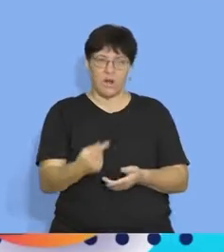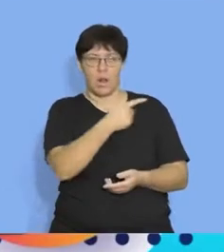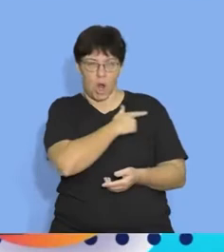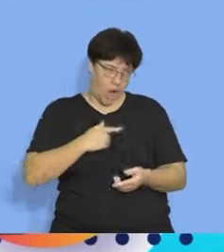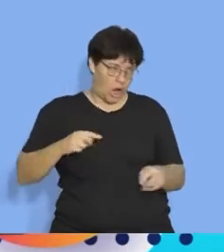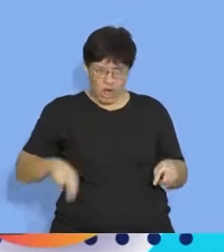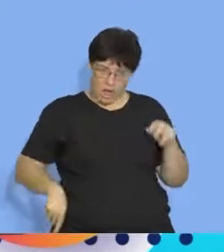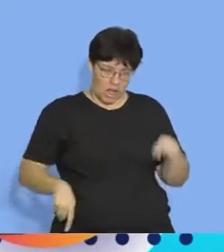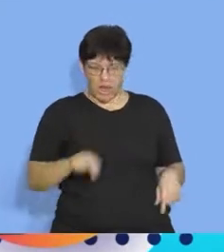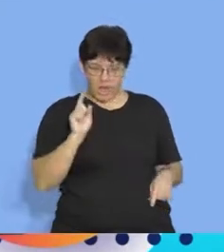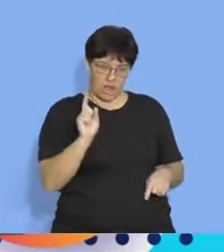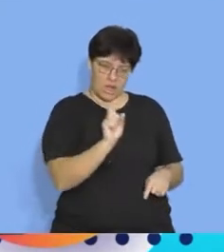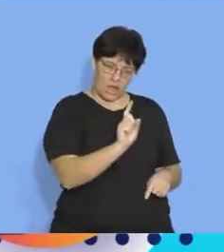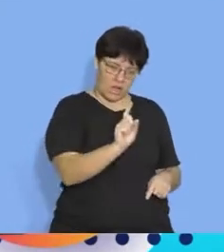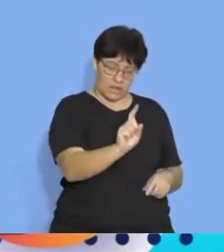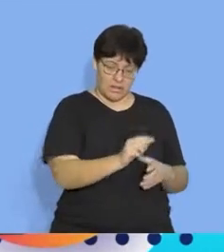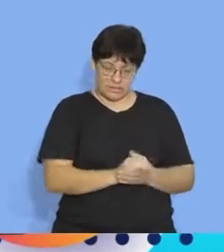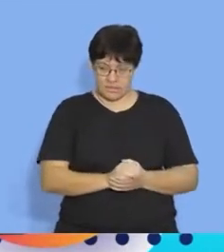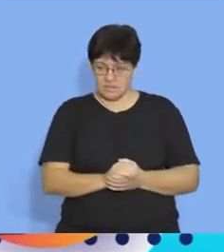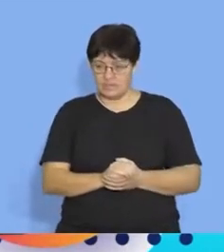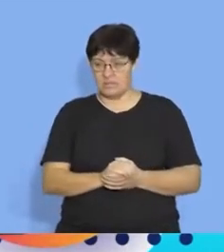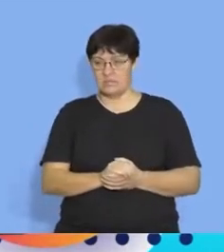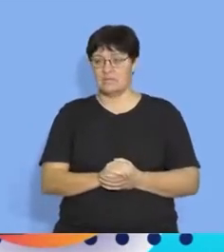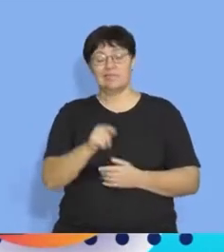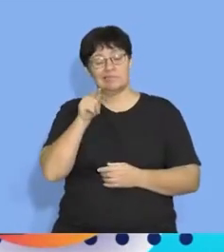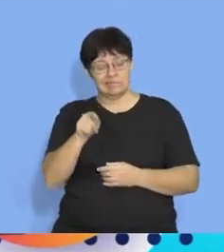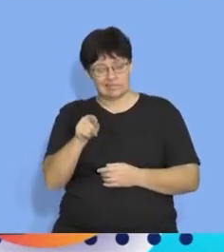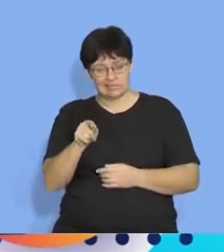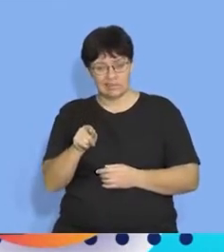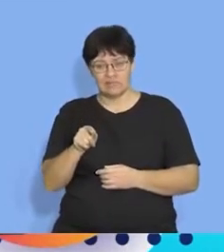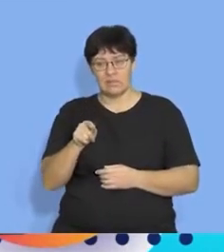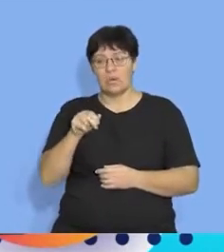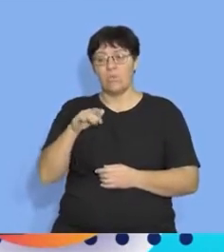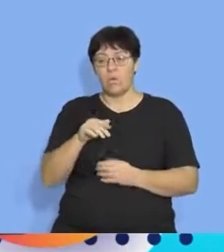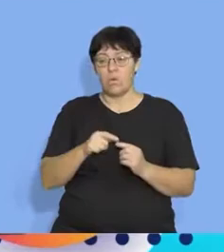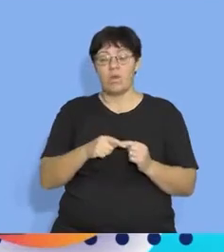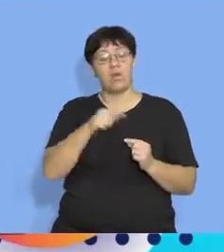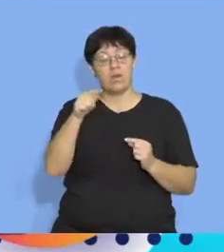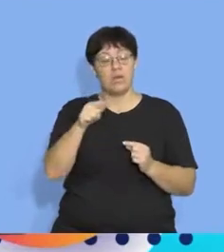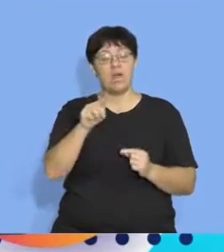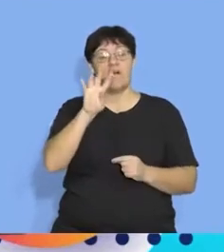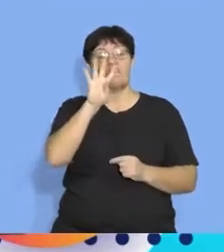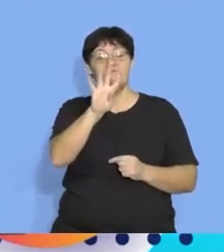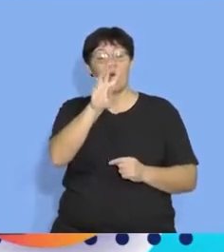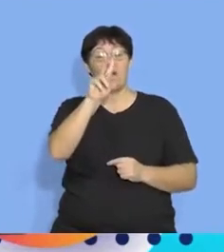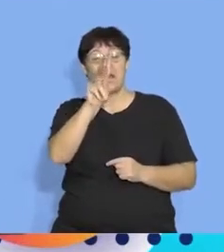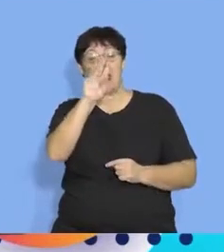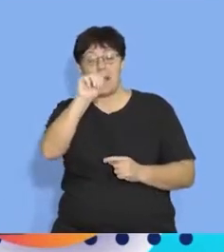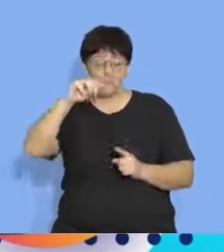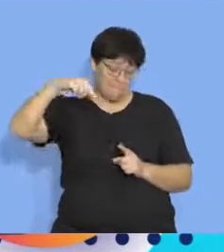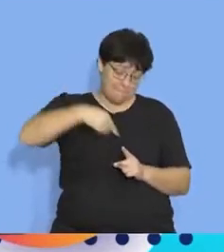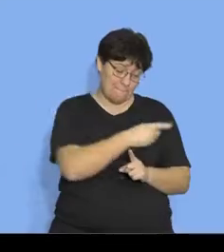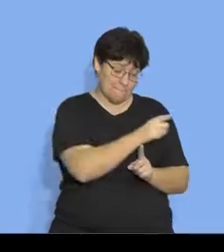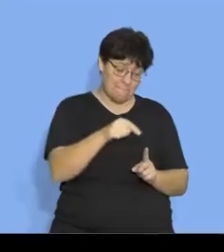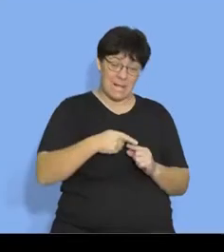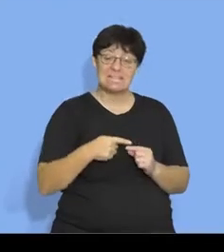it's been long okay okay that point here she has walked a distance of four kilometers